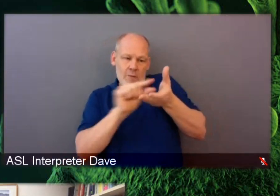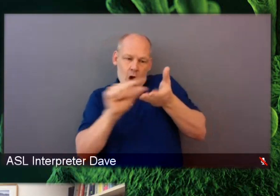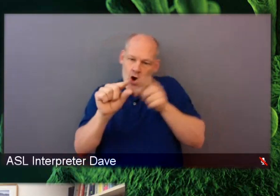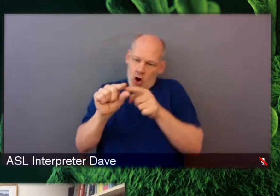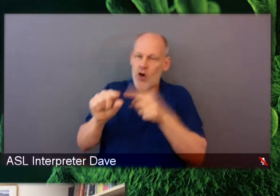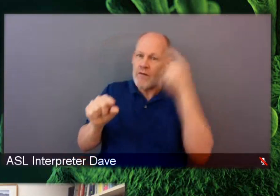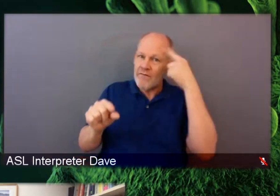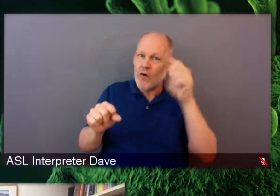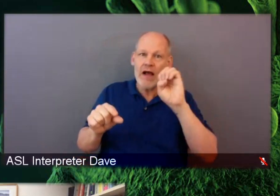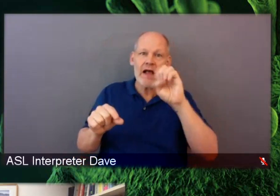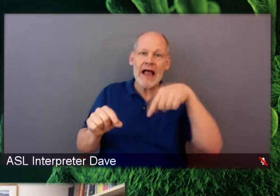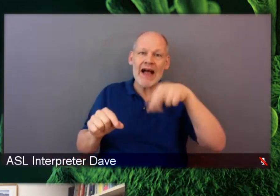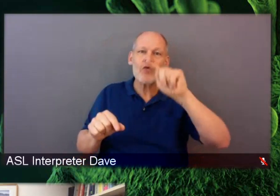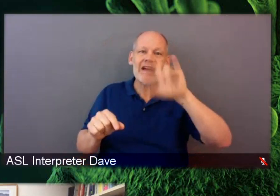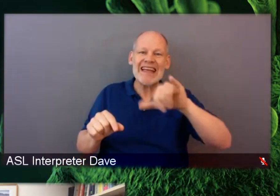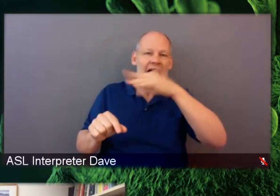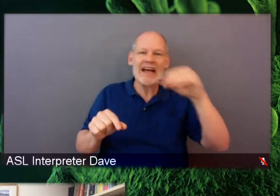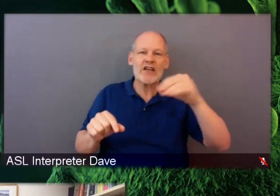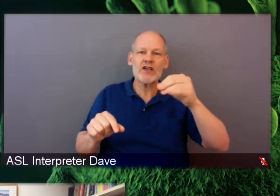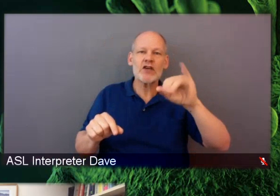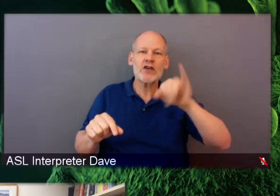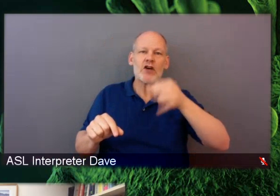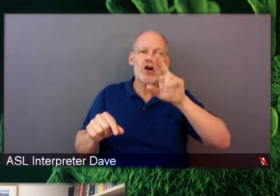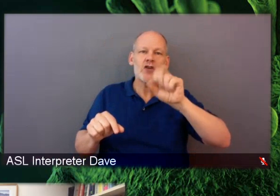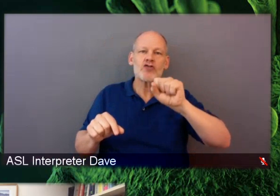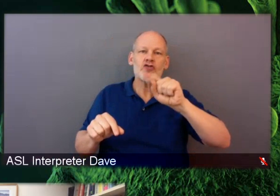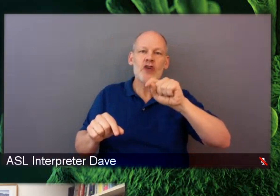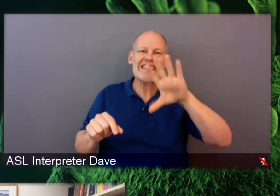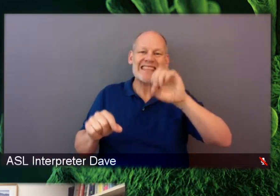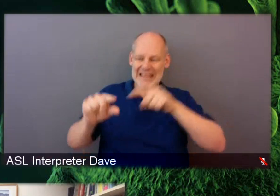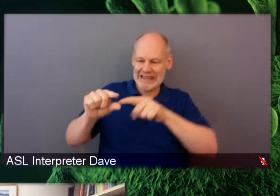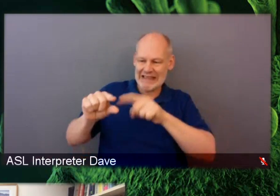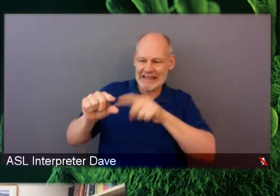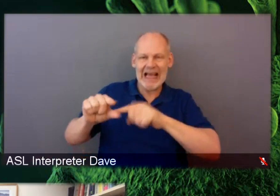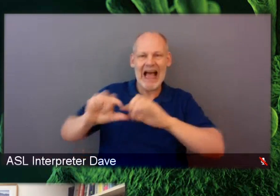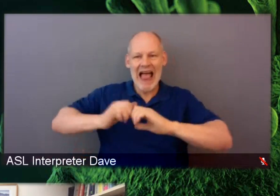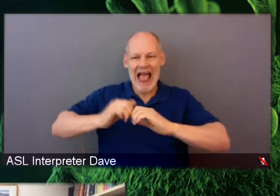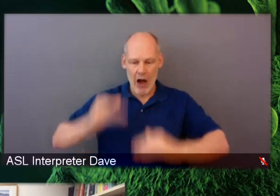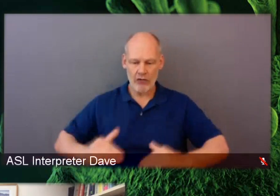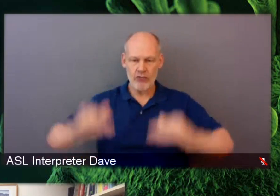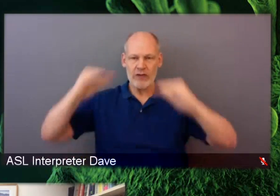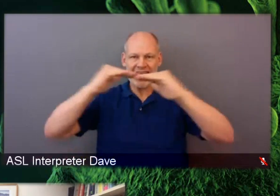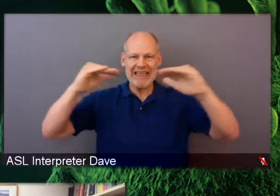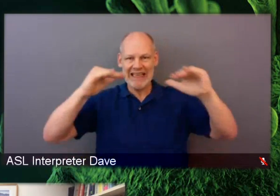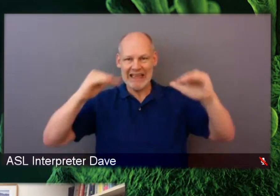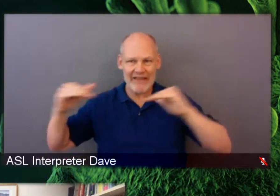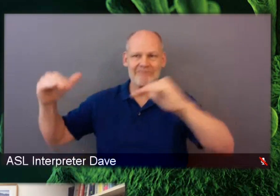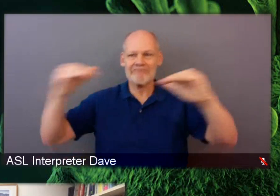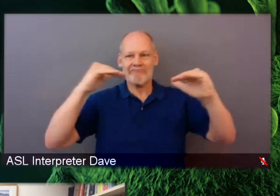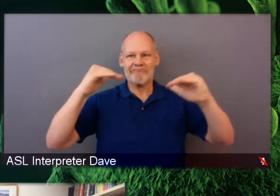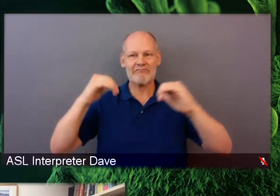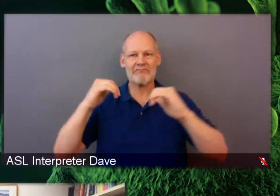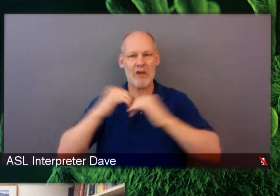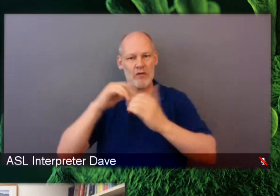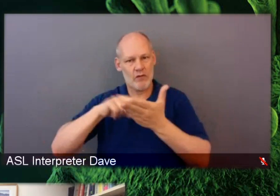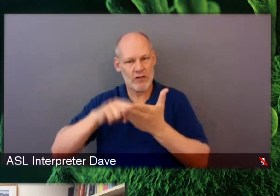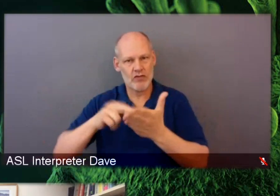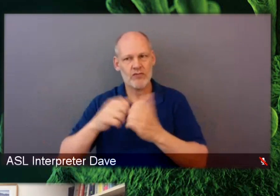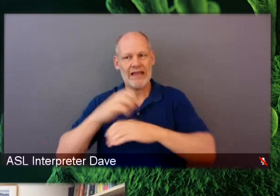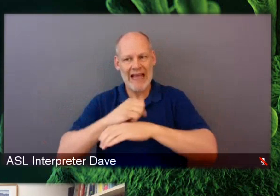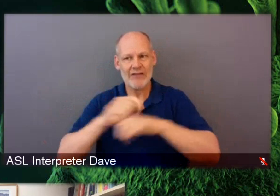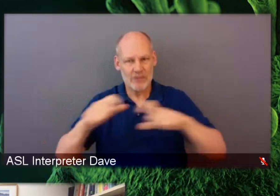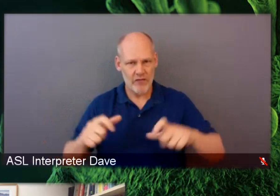focus, including work related to health inequities and cancer and COVID. And those curricular materials are freely